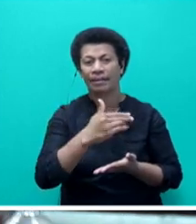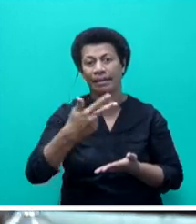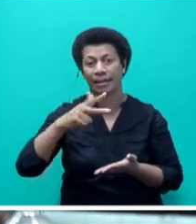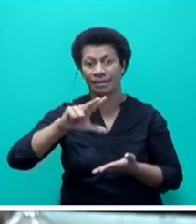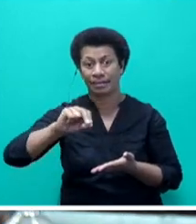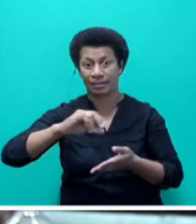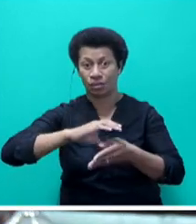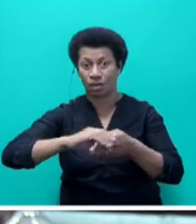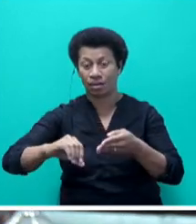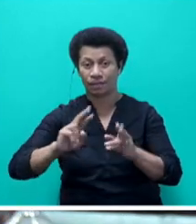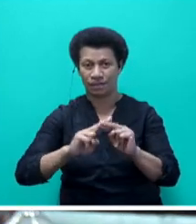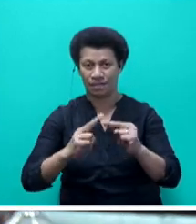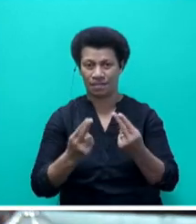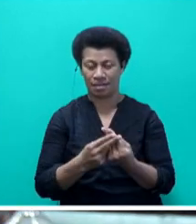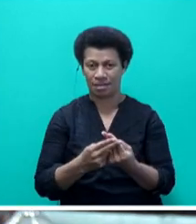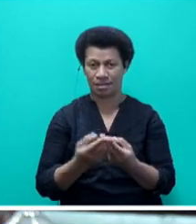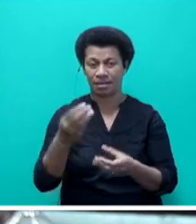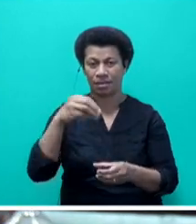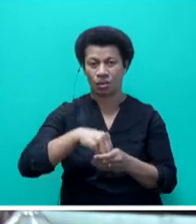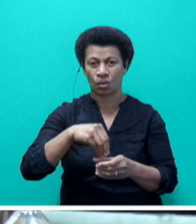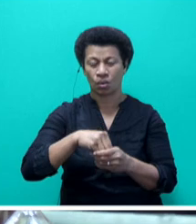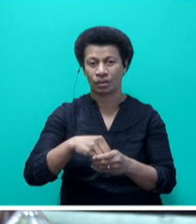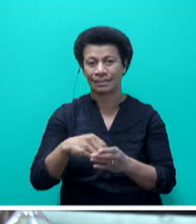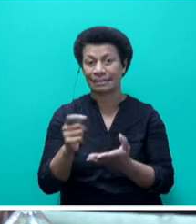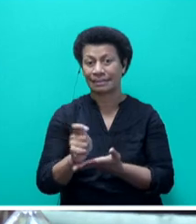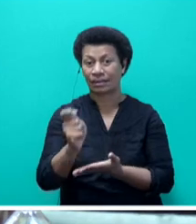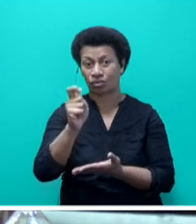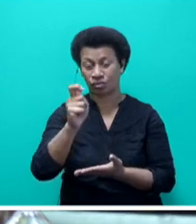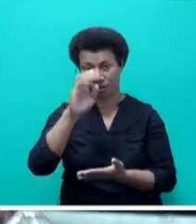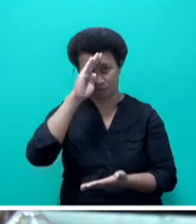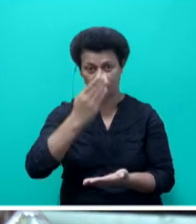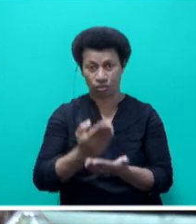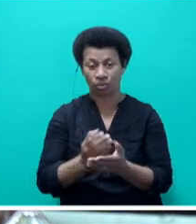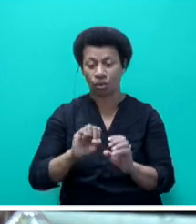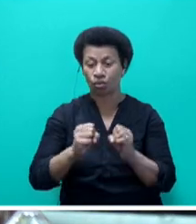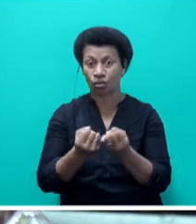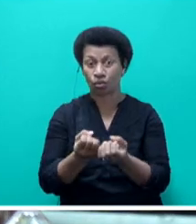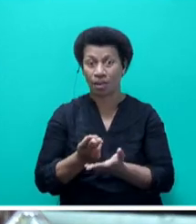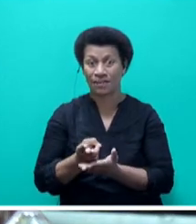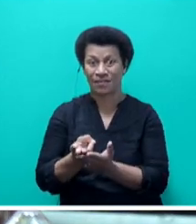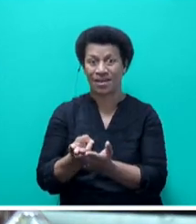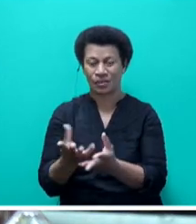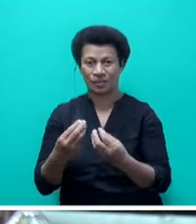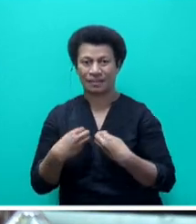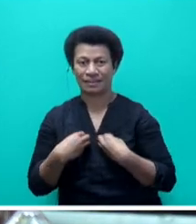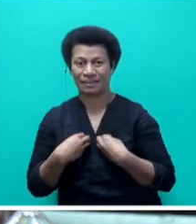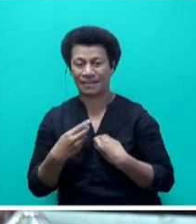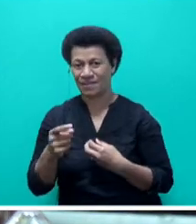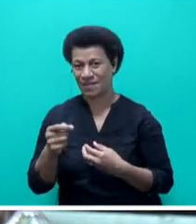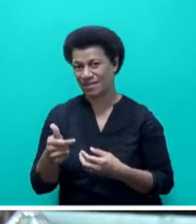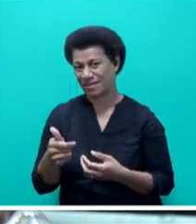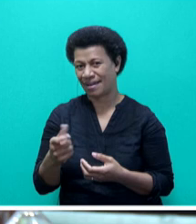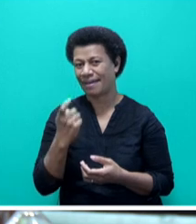six months. This includes tertiary students, social welfare recipients, those who receive after-care fund,